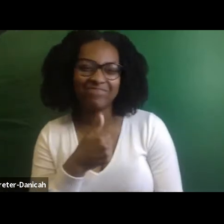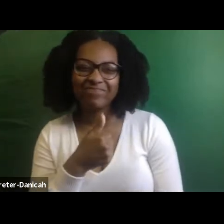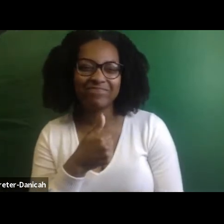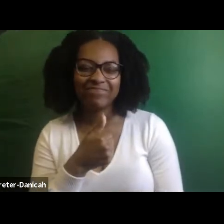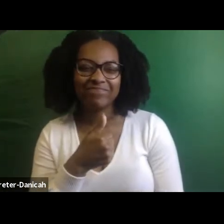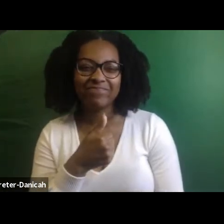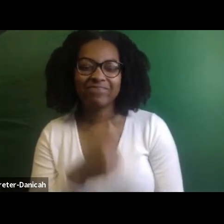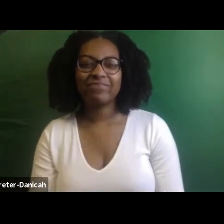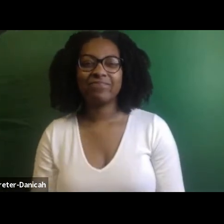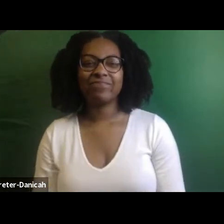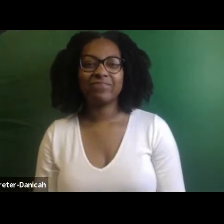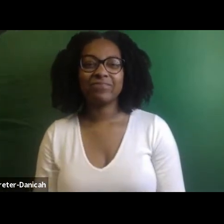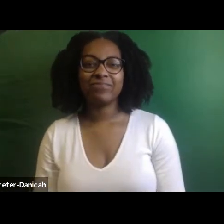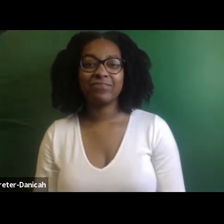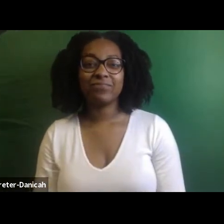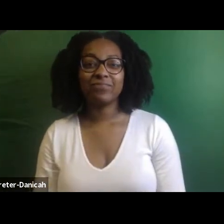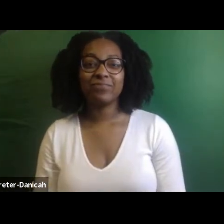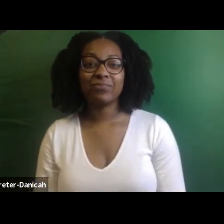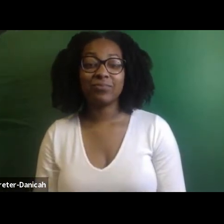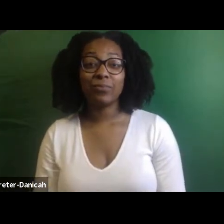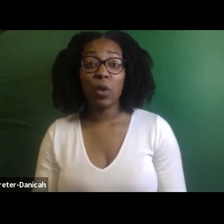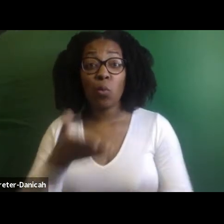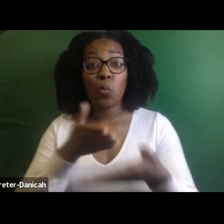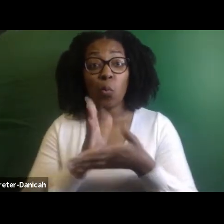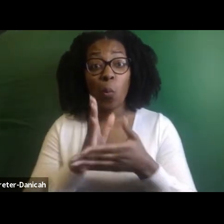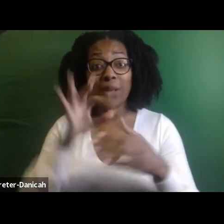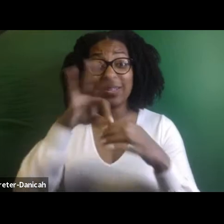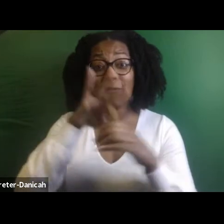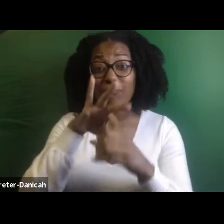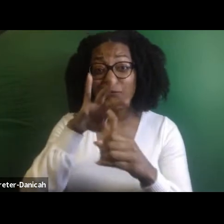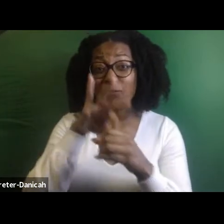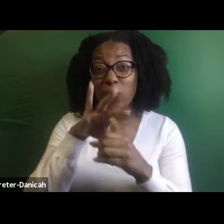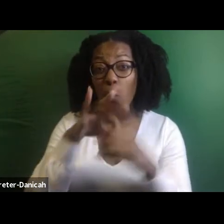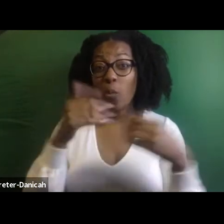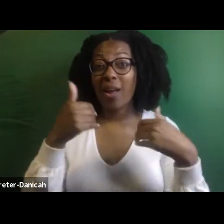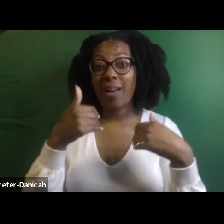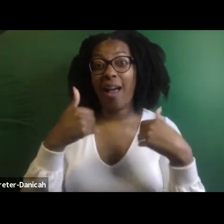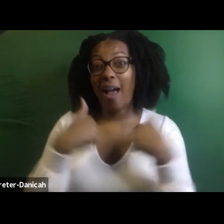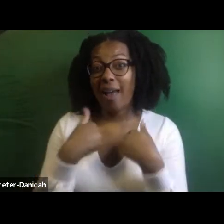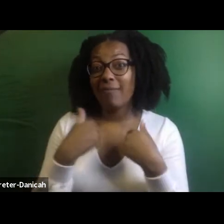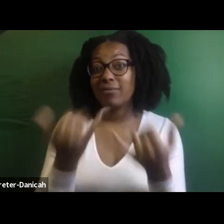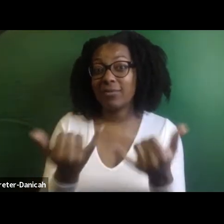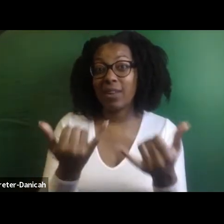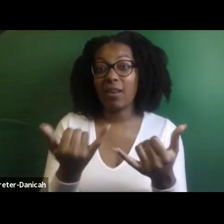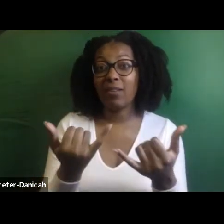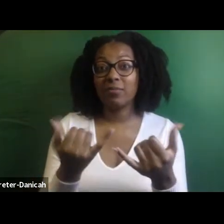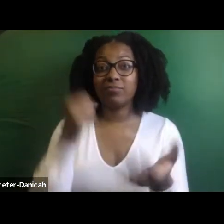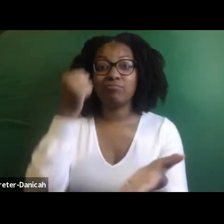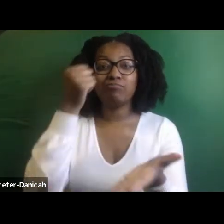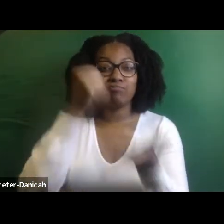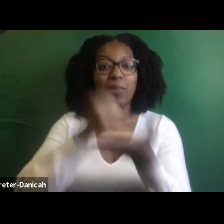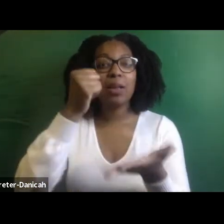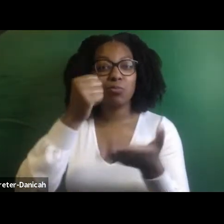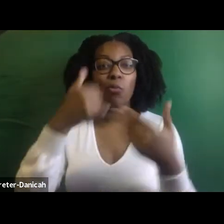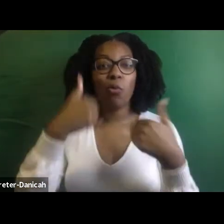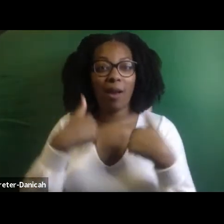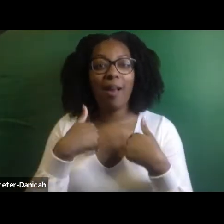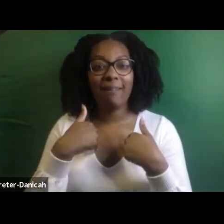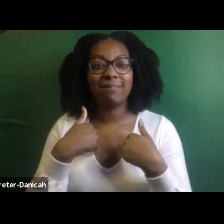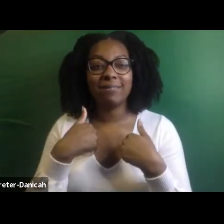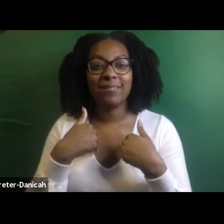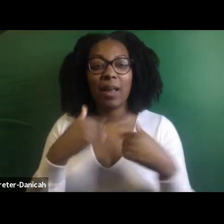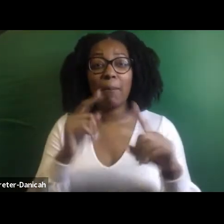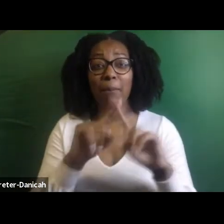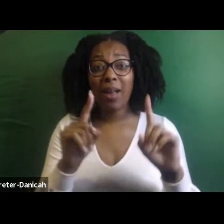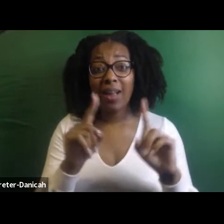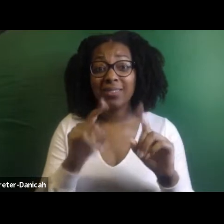And I have the right to vote. Now I have the passport, but it's not, it's not, it's not the same sensation as Kenya or the